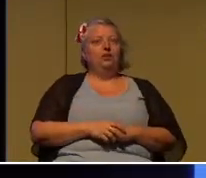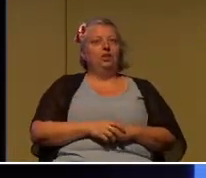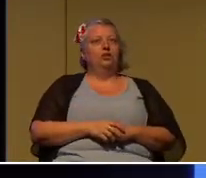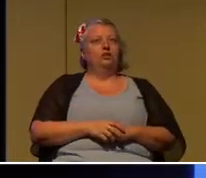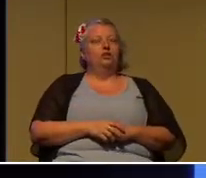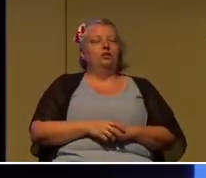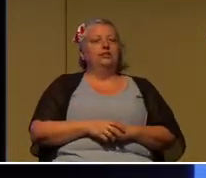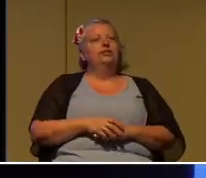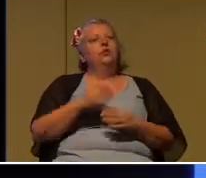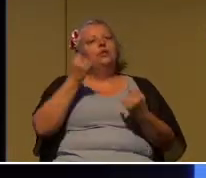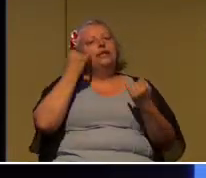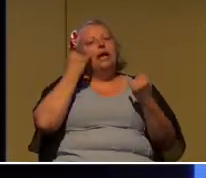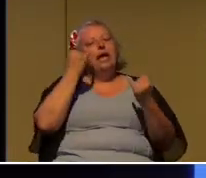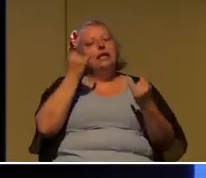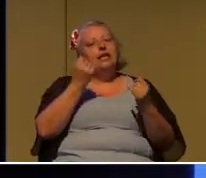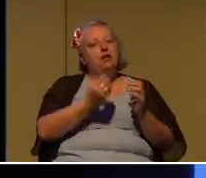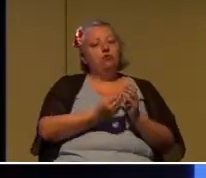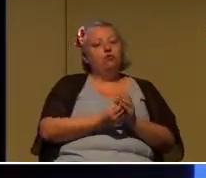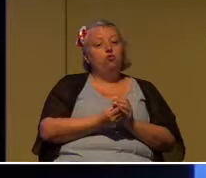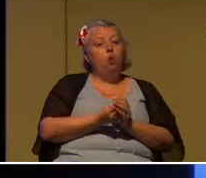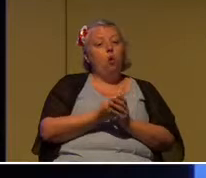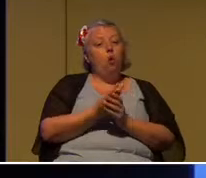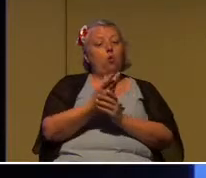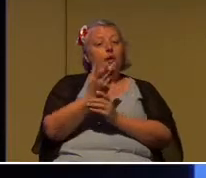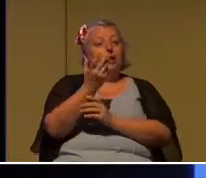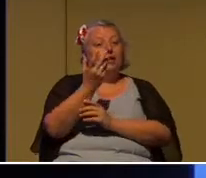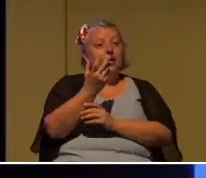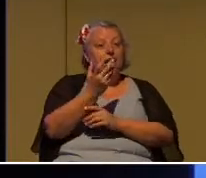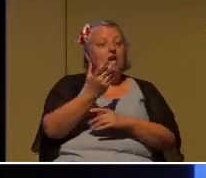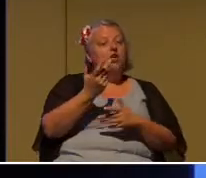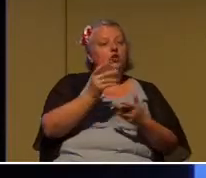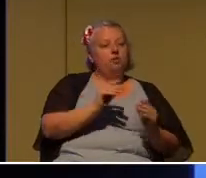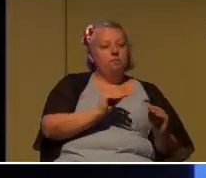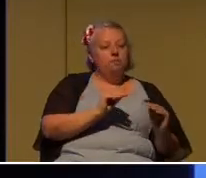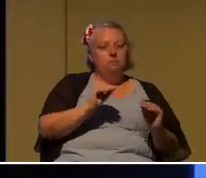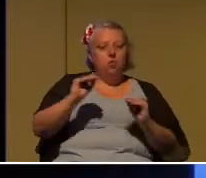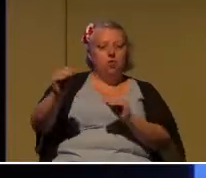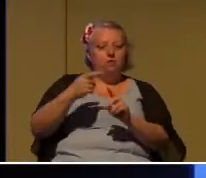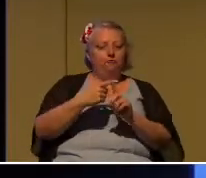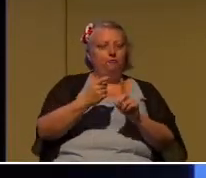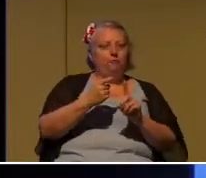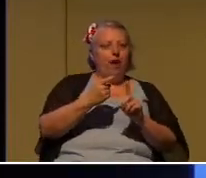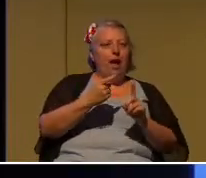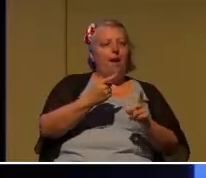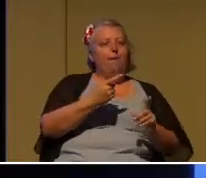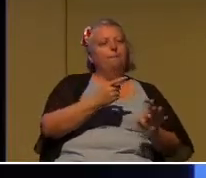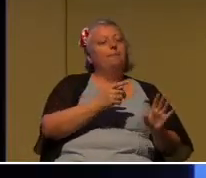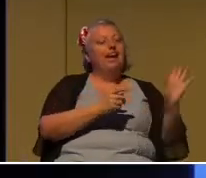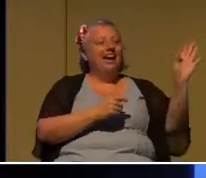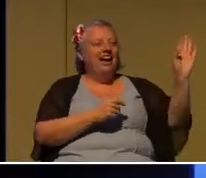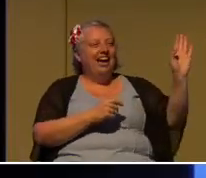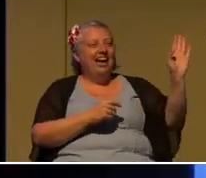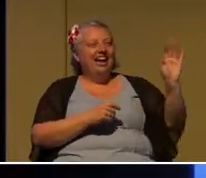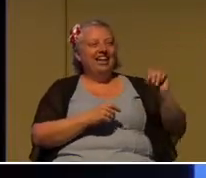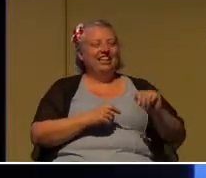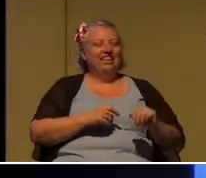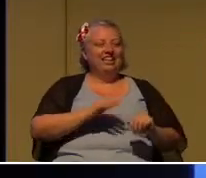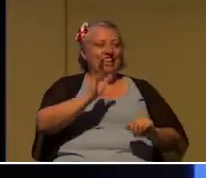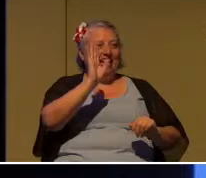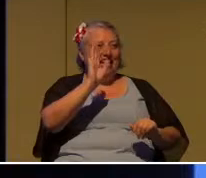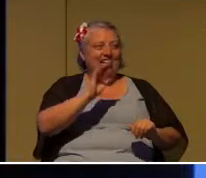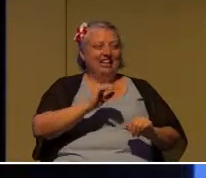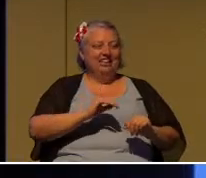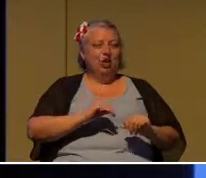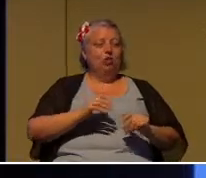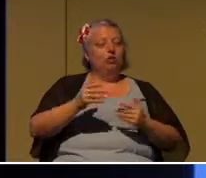idea of growing is that you move from acquaintance to intimacy. But when you do so, the circle of people